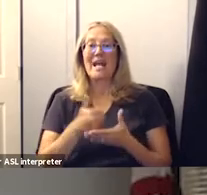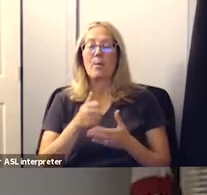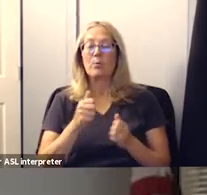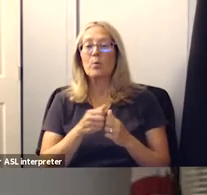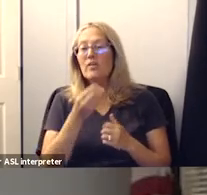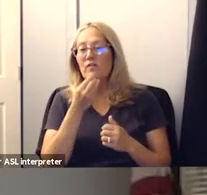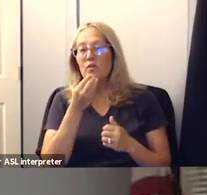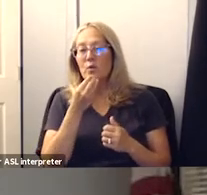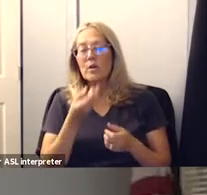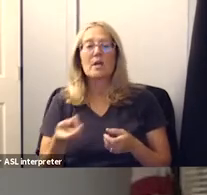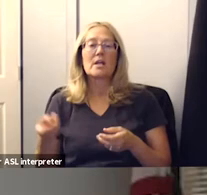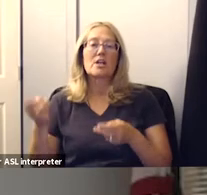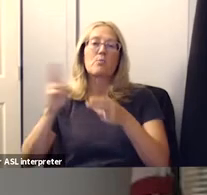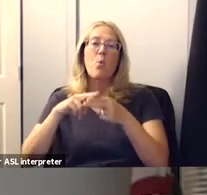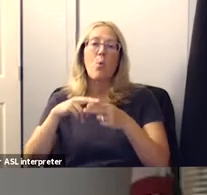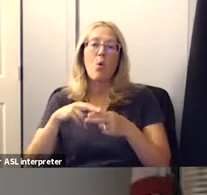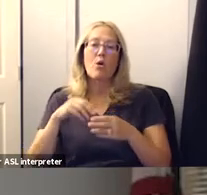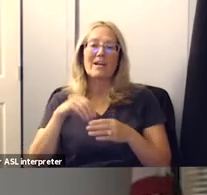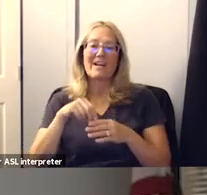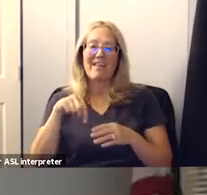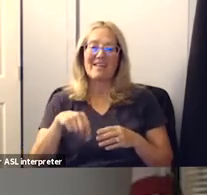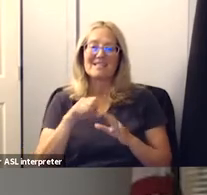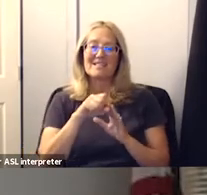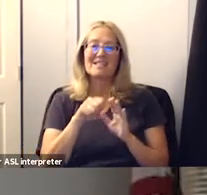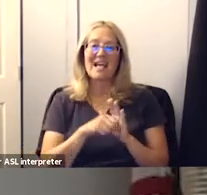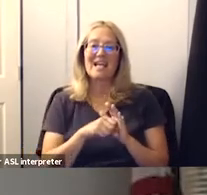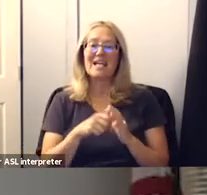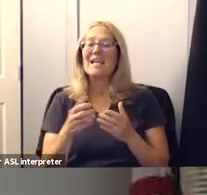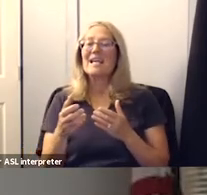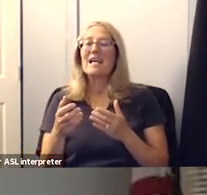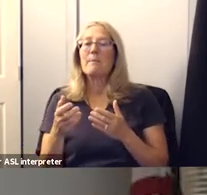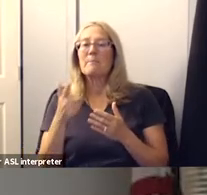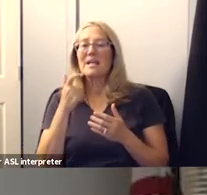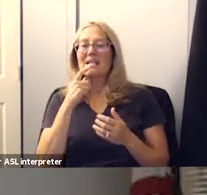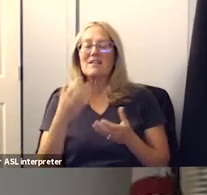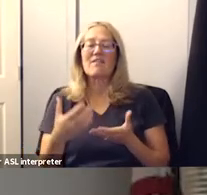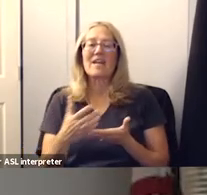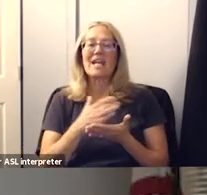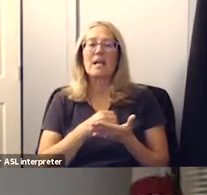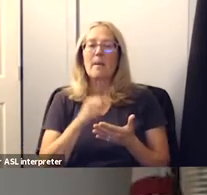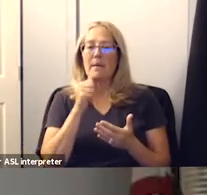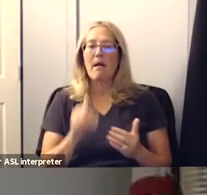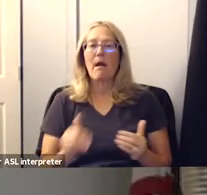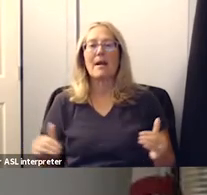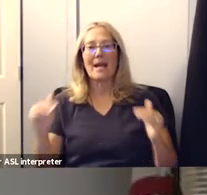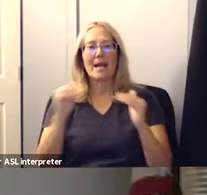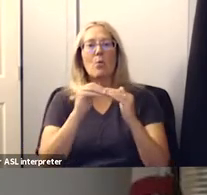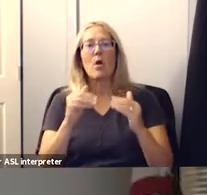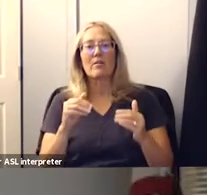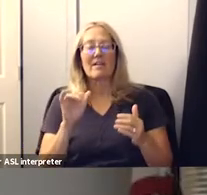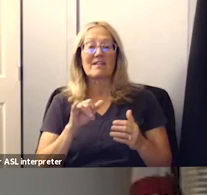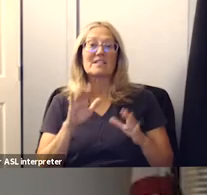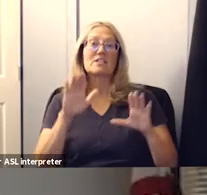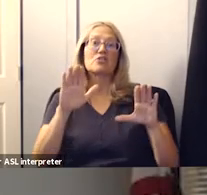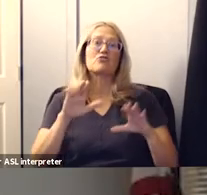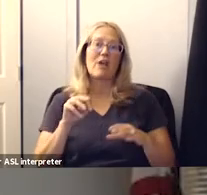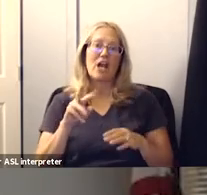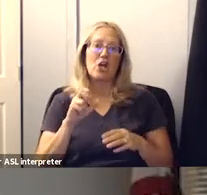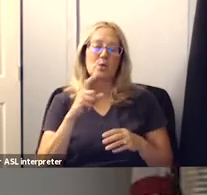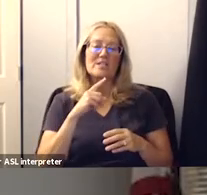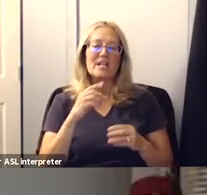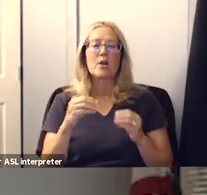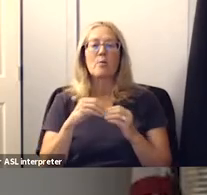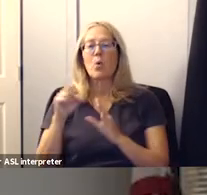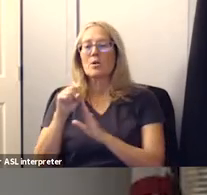in this state with vast income inequality so this is great news for all and certainly more states will